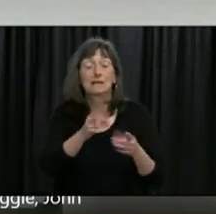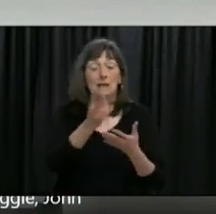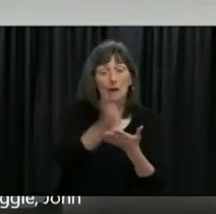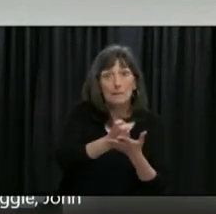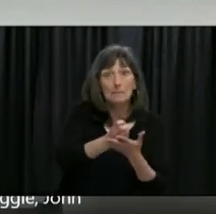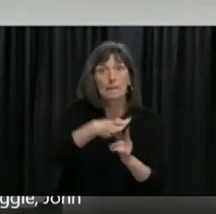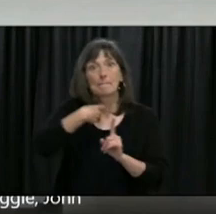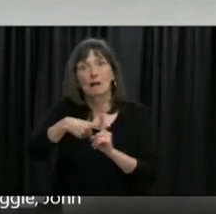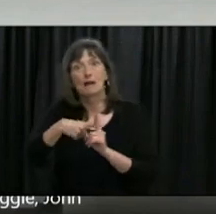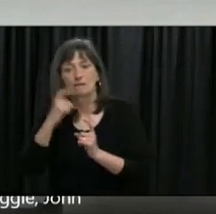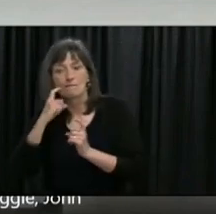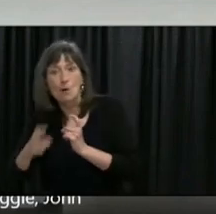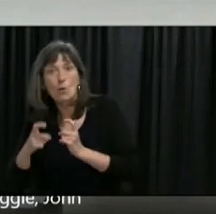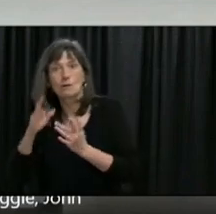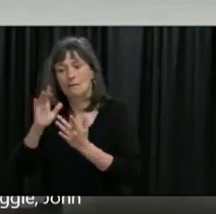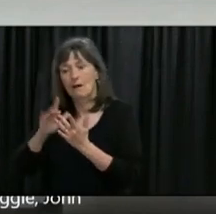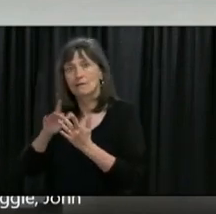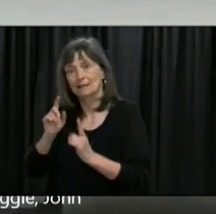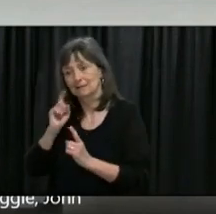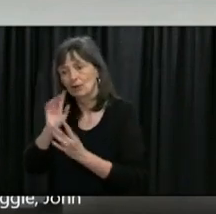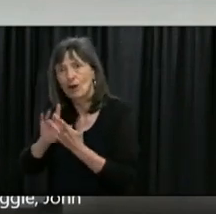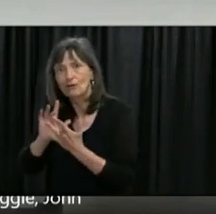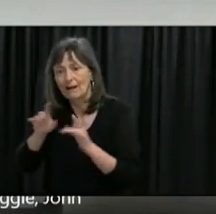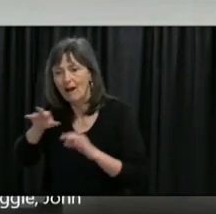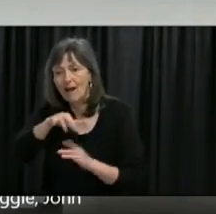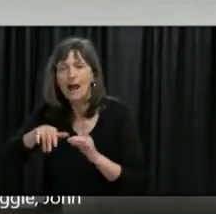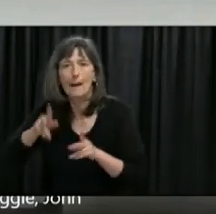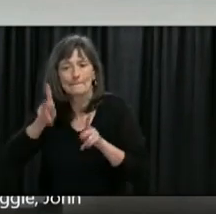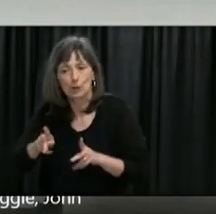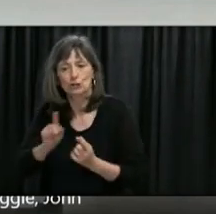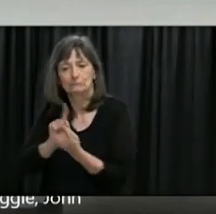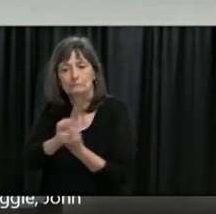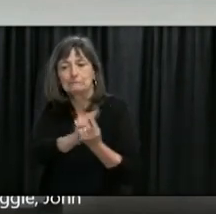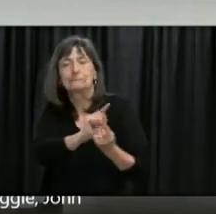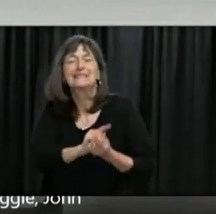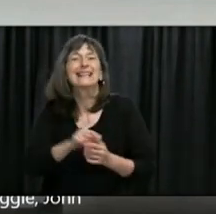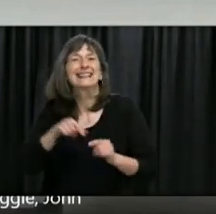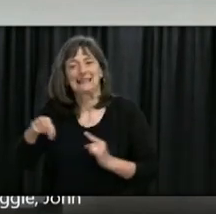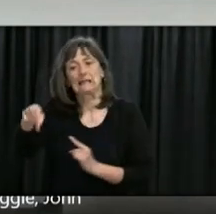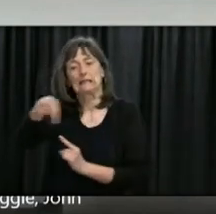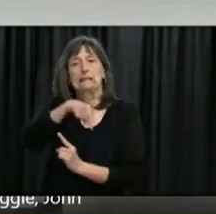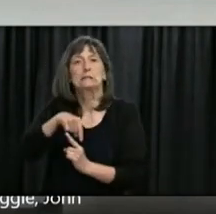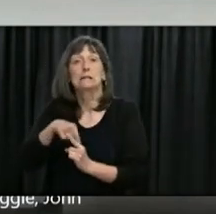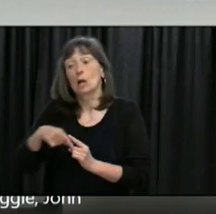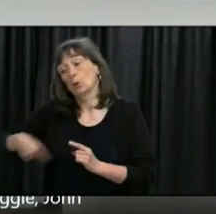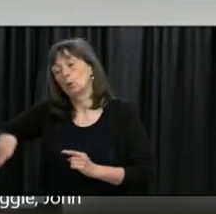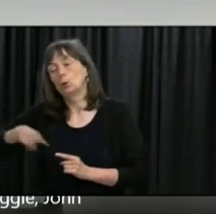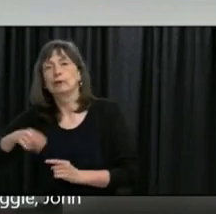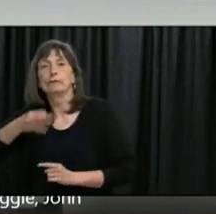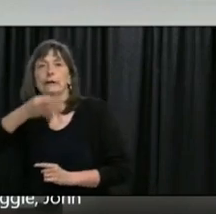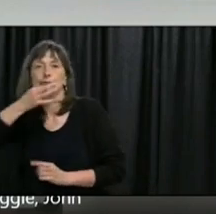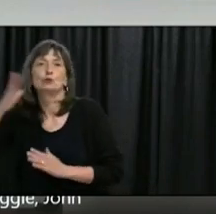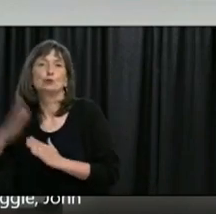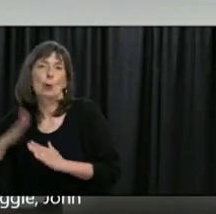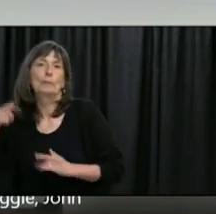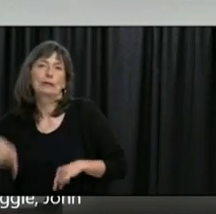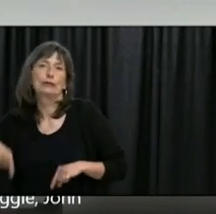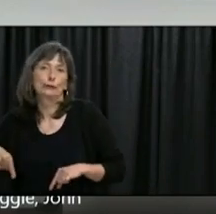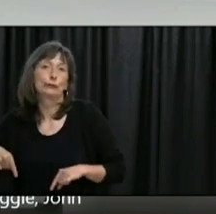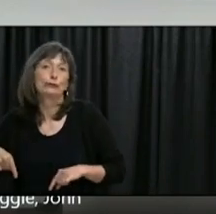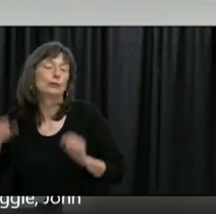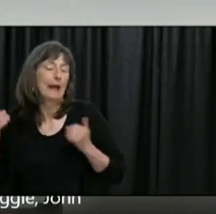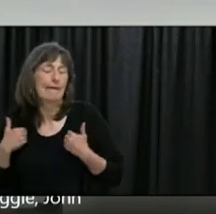contact tracing piece and we have some of the world's best expertise here there's not much difference as Verifin said